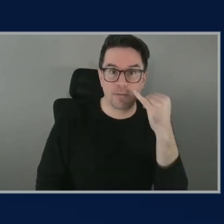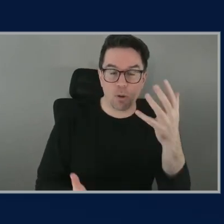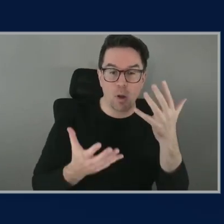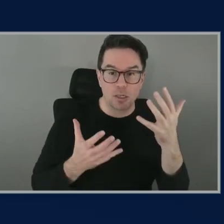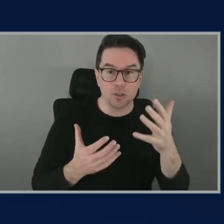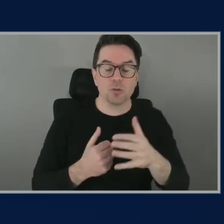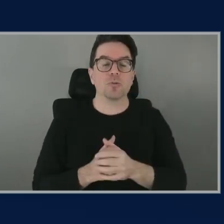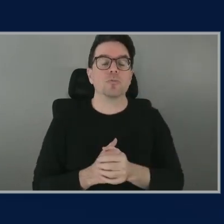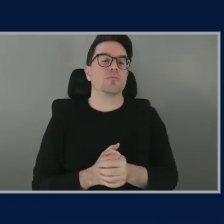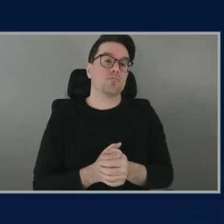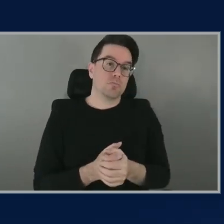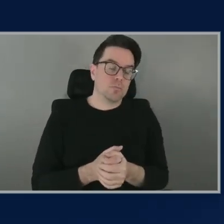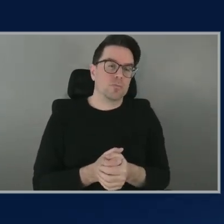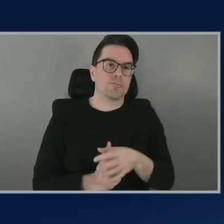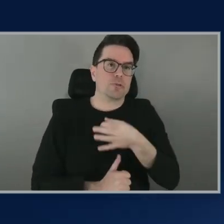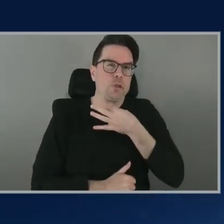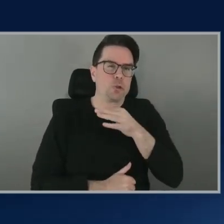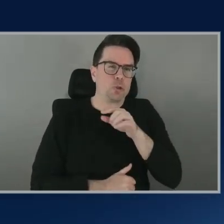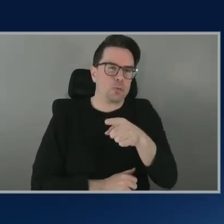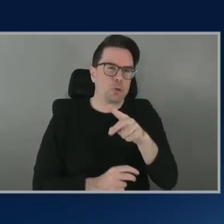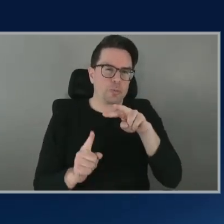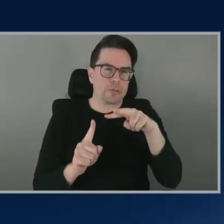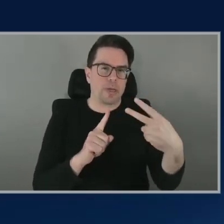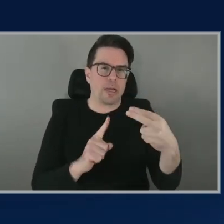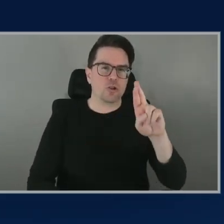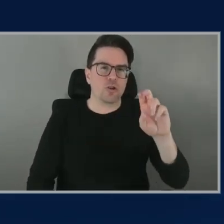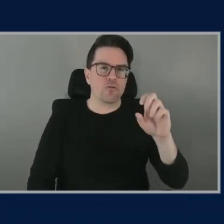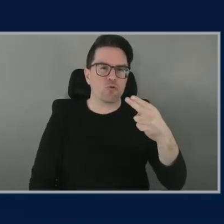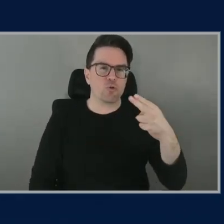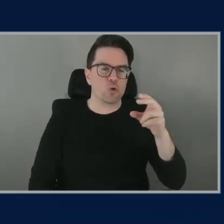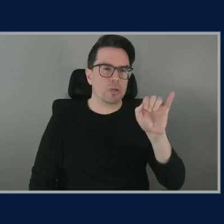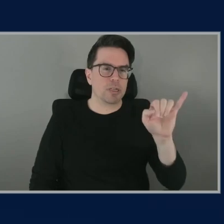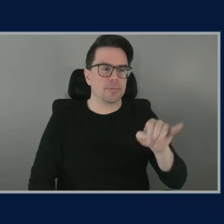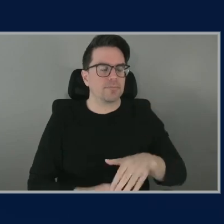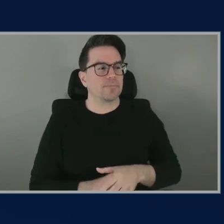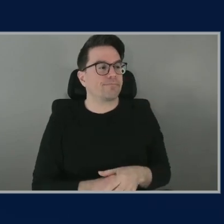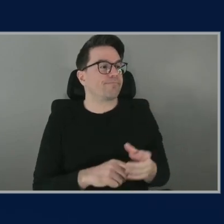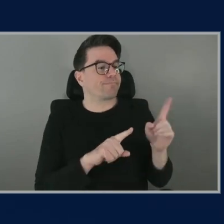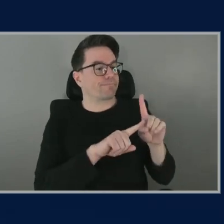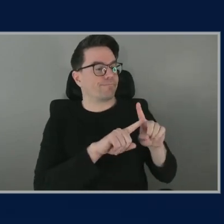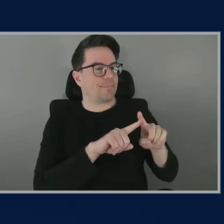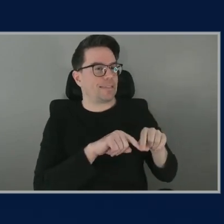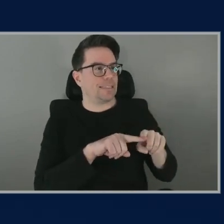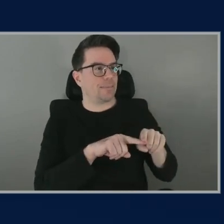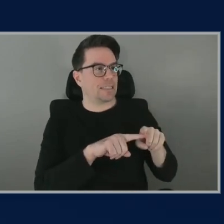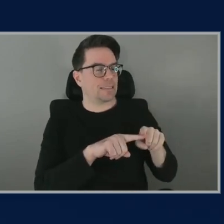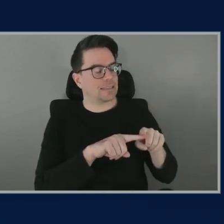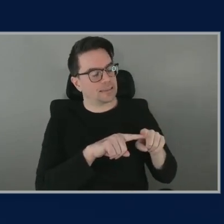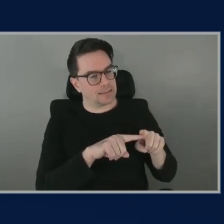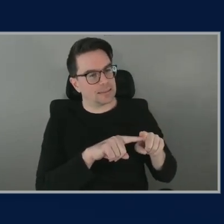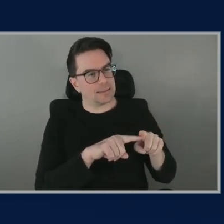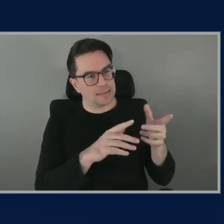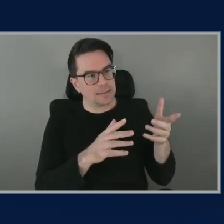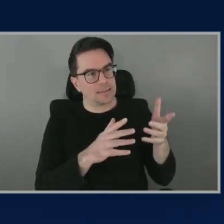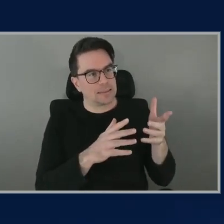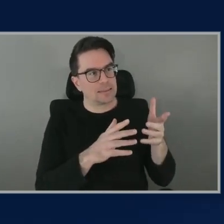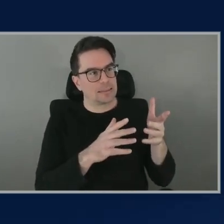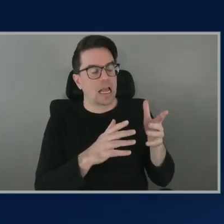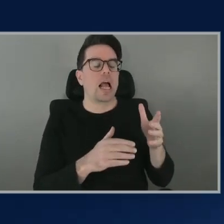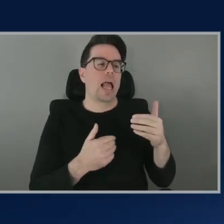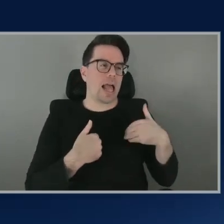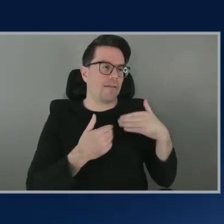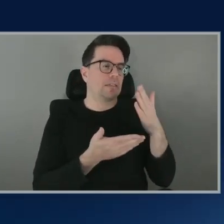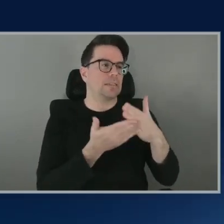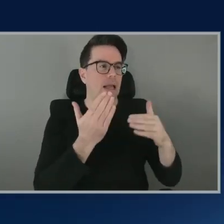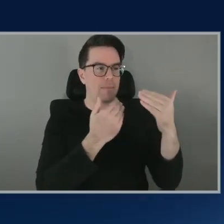um well uh it uh it depends on what what is the there are limitations on the